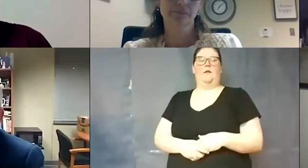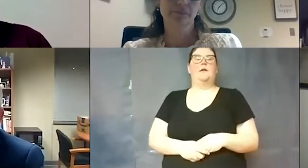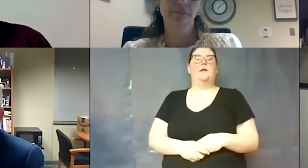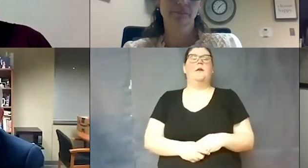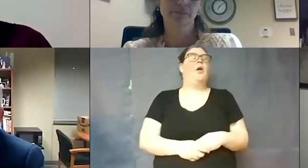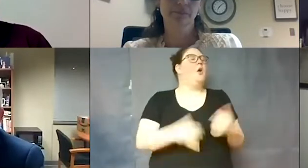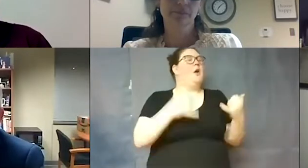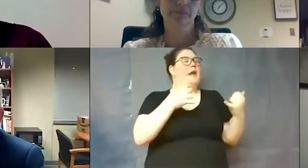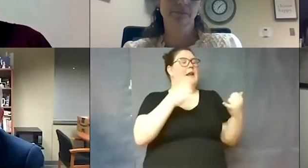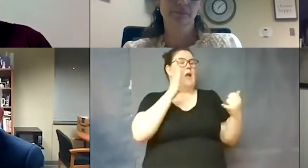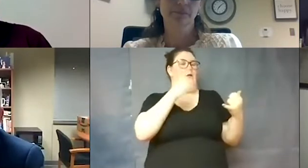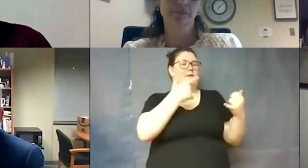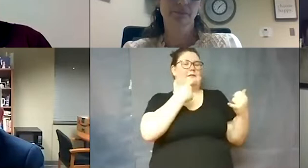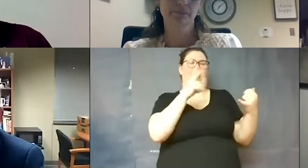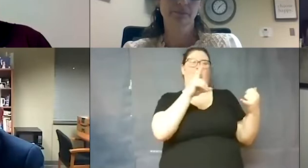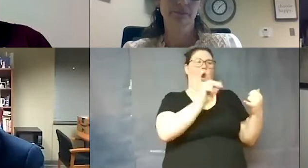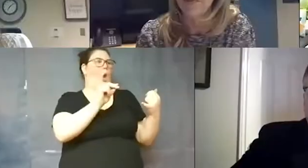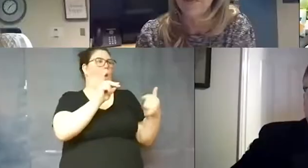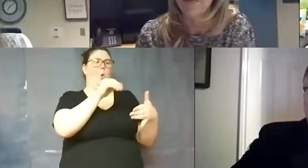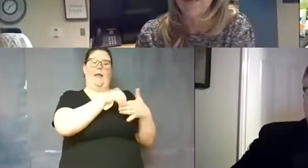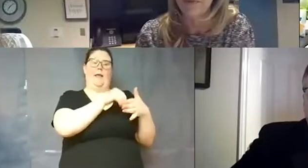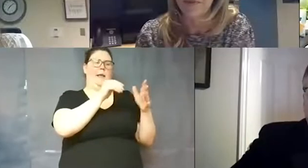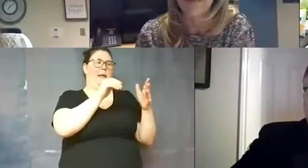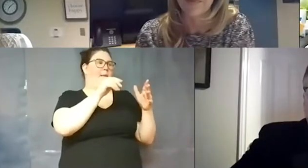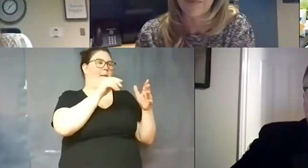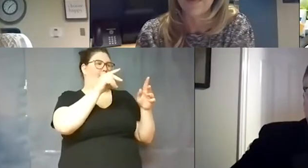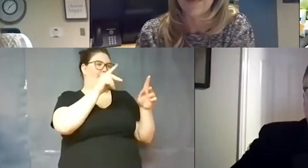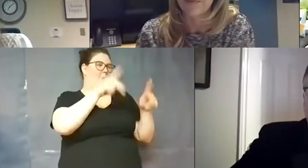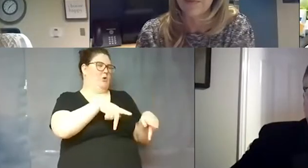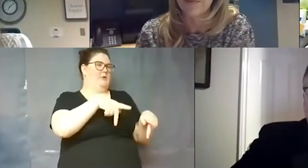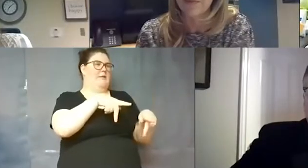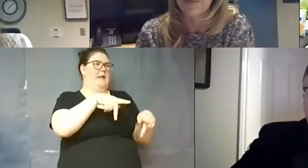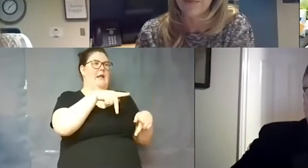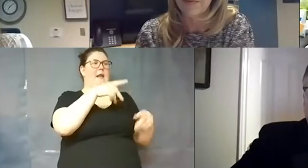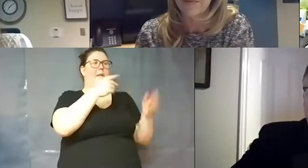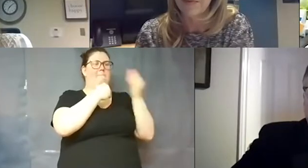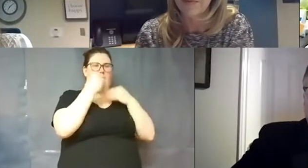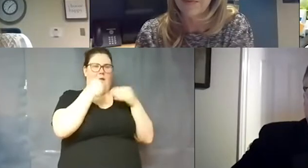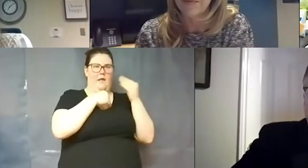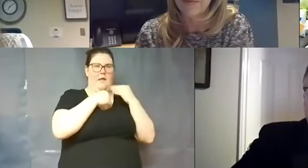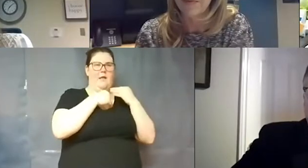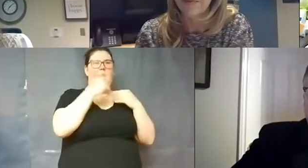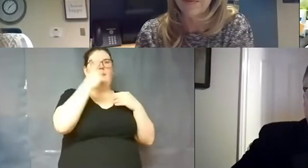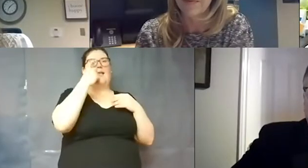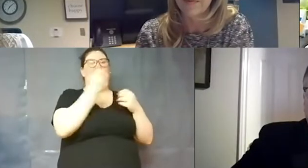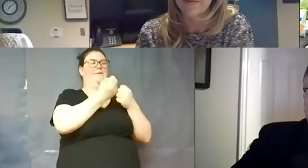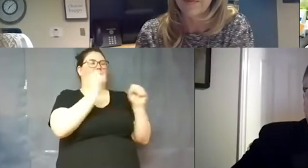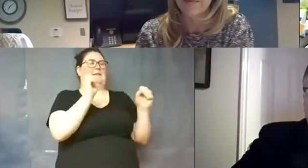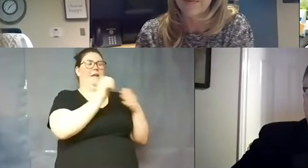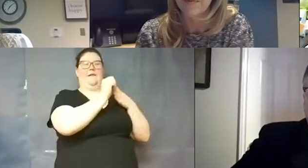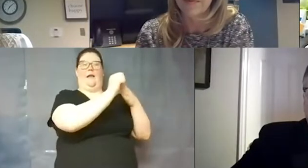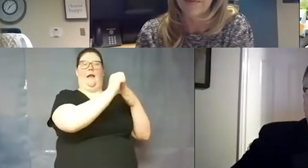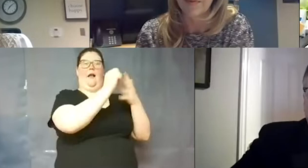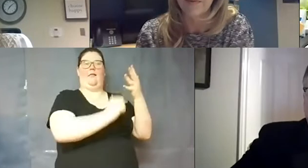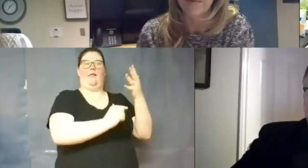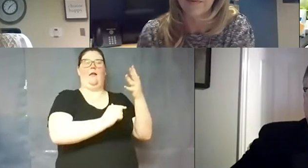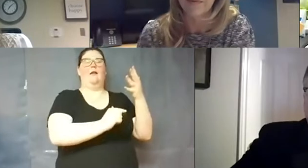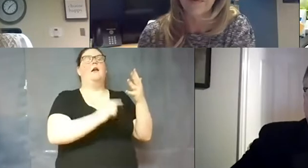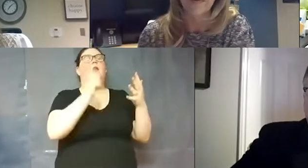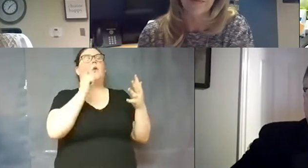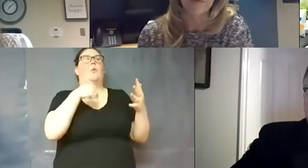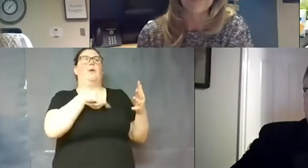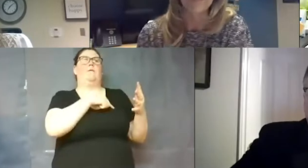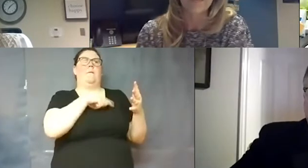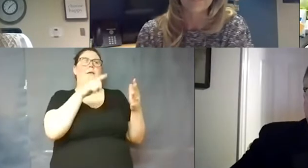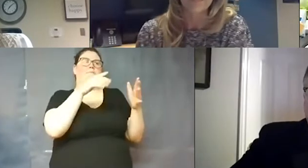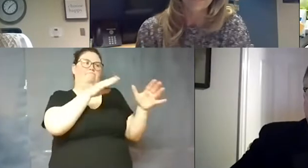we would say no in-person um banquets just because of the the safety guidelines we have been strategically talking with